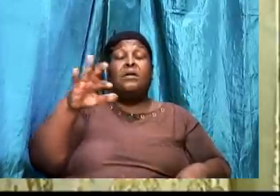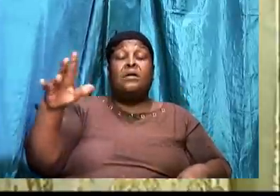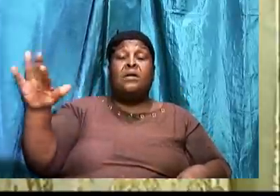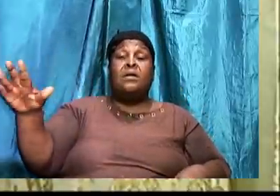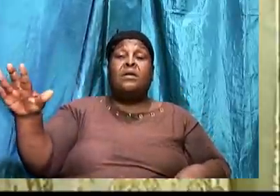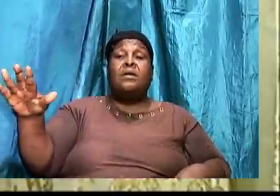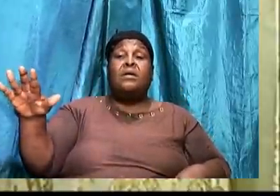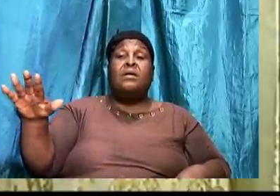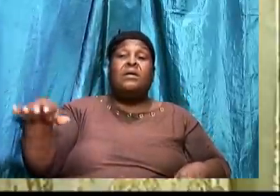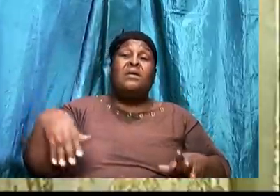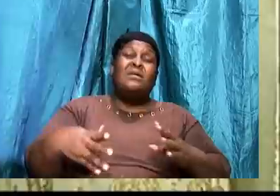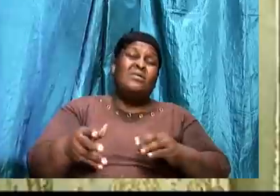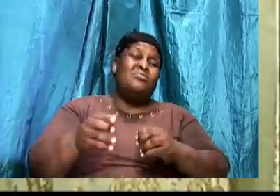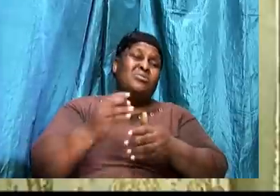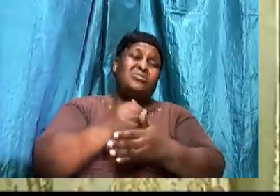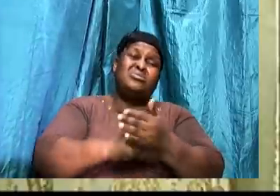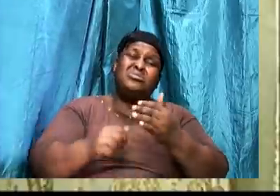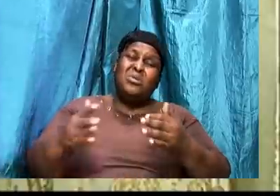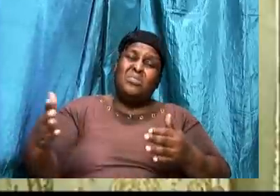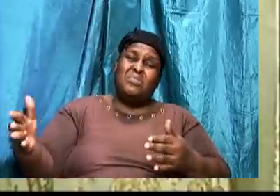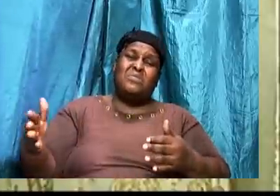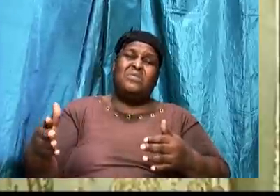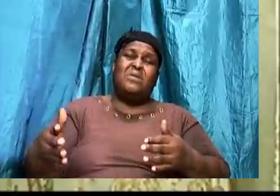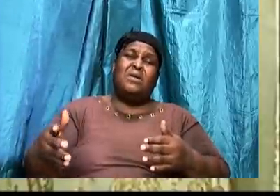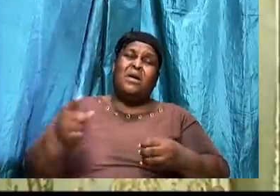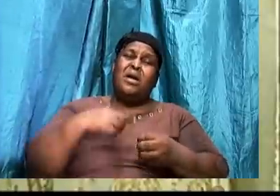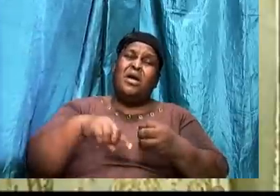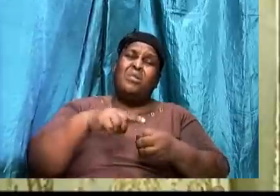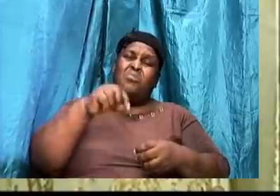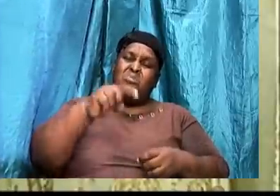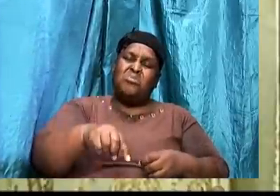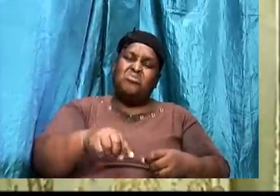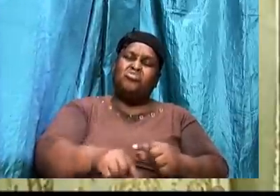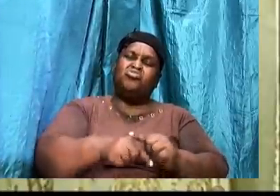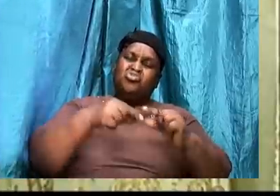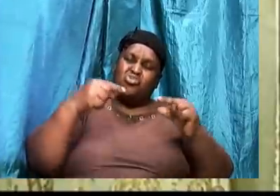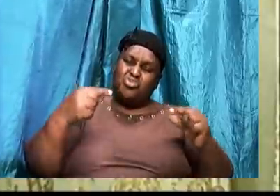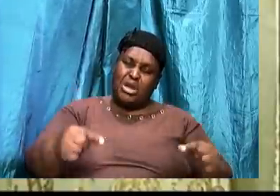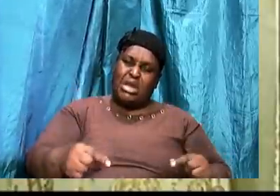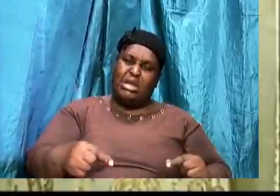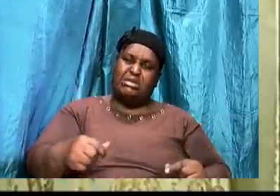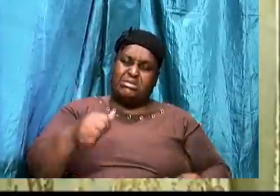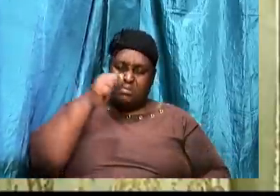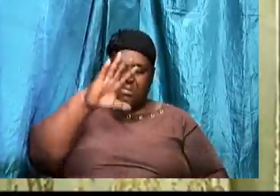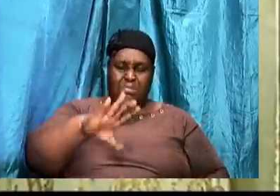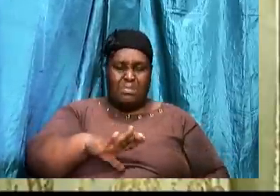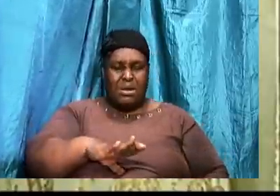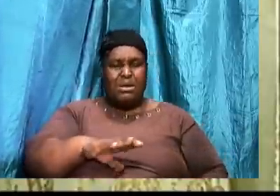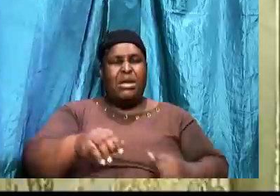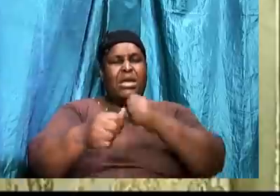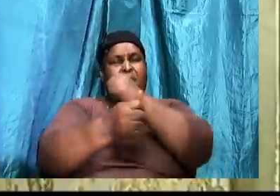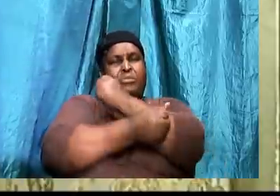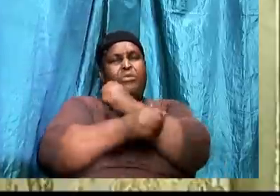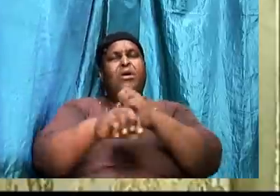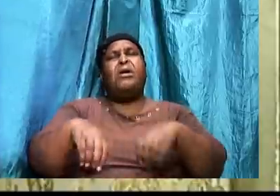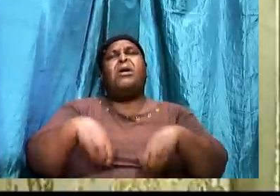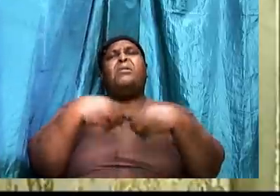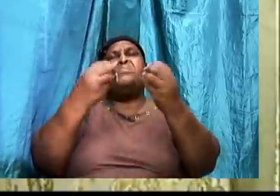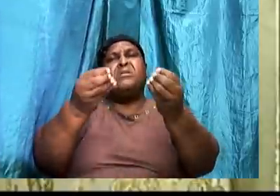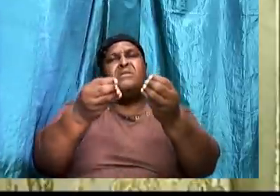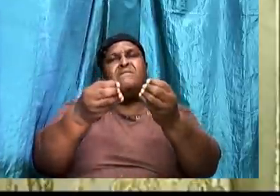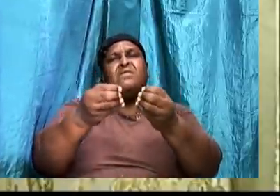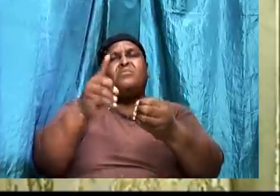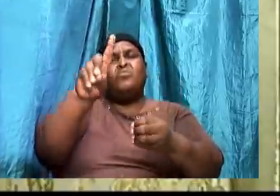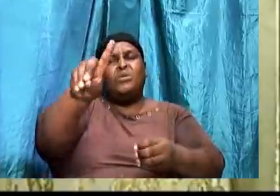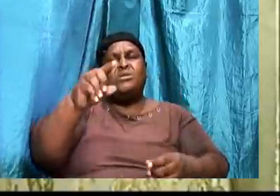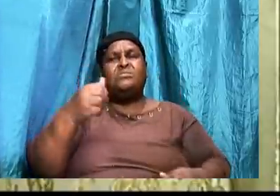He knew. That there was something. Great. About this Melchizedek. And Abraham. Gave him. Tide. The question that I have